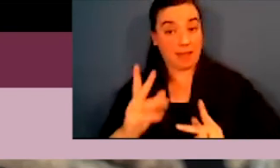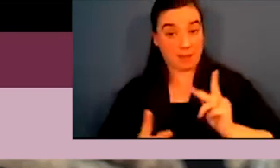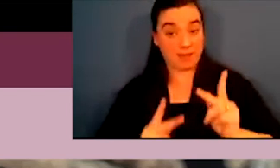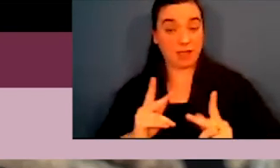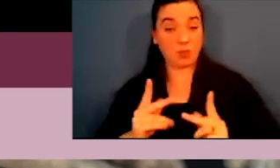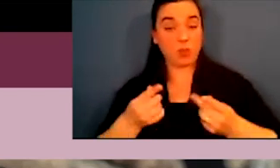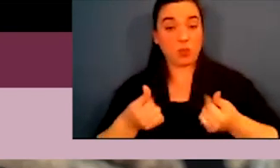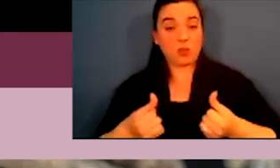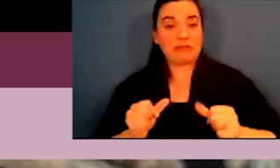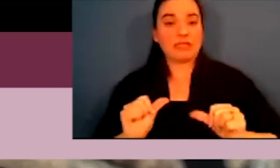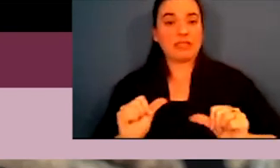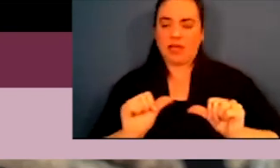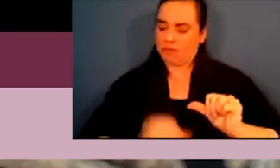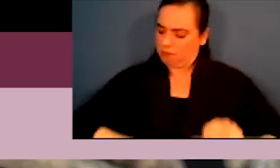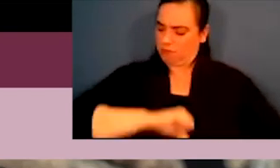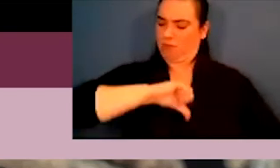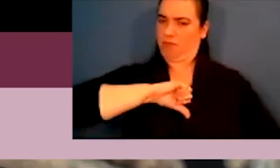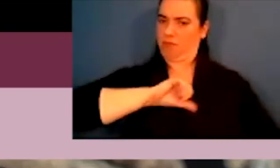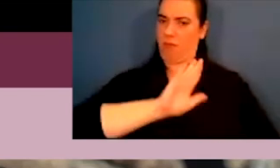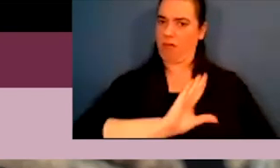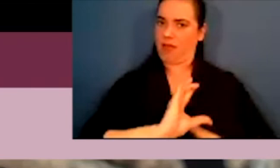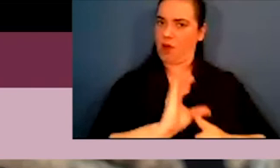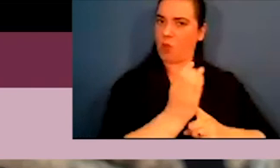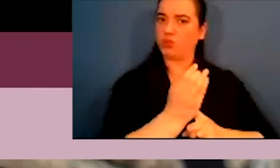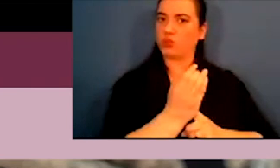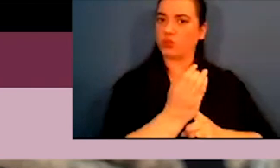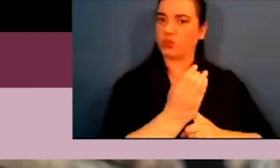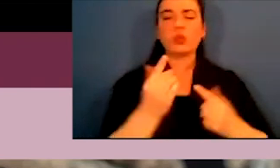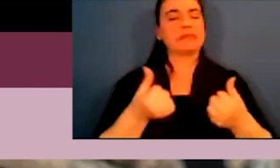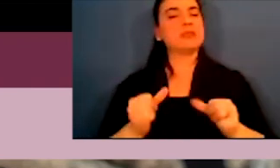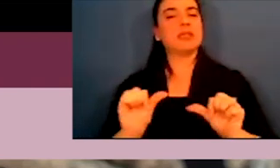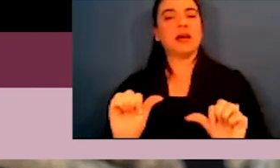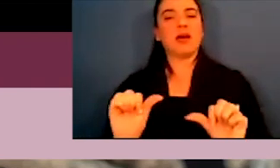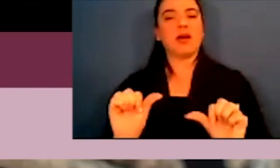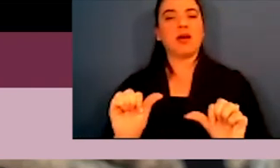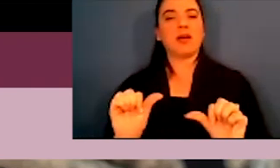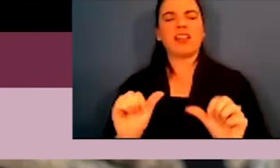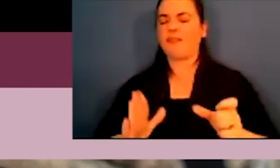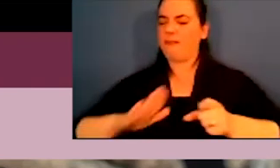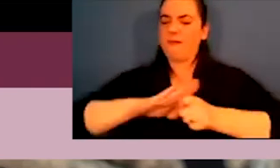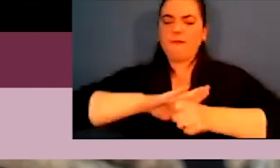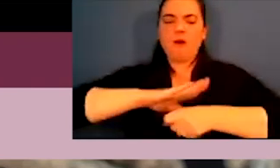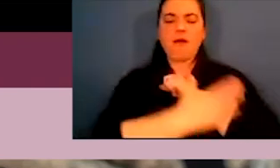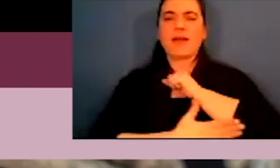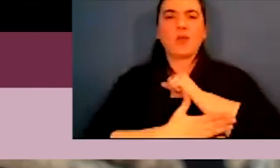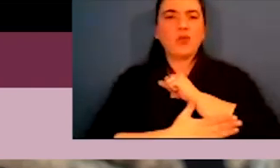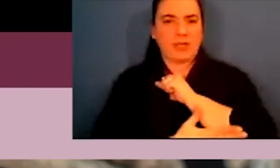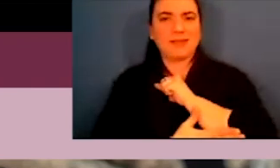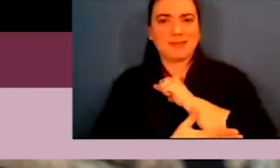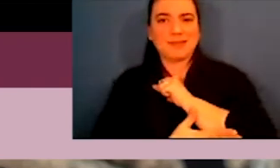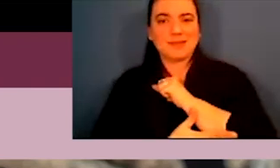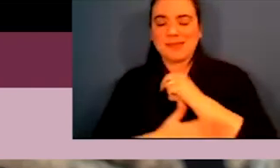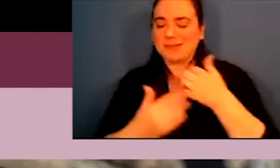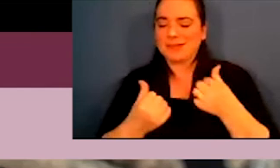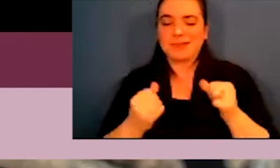There are a lot of people who still very much take pride in their culture who still very